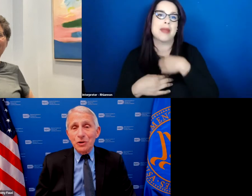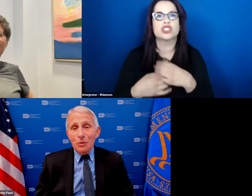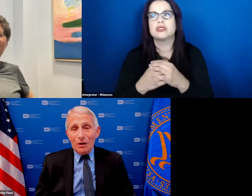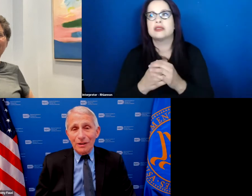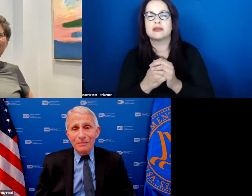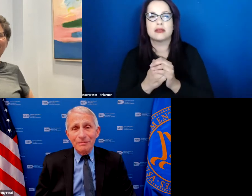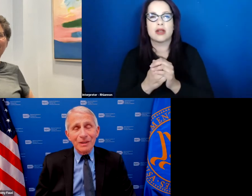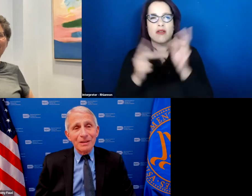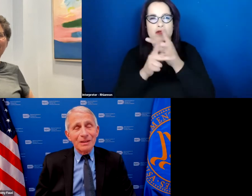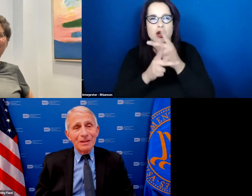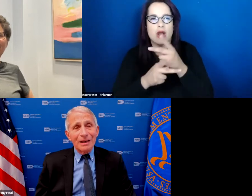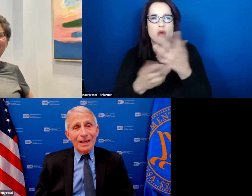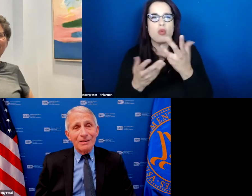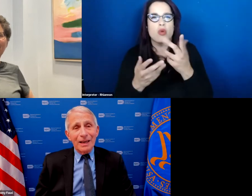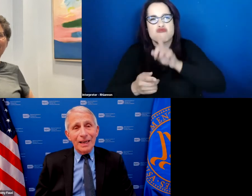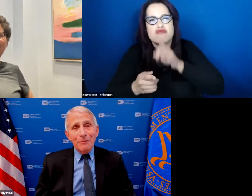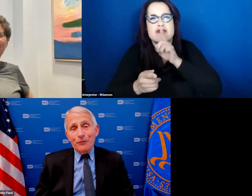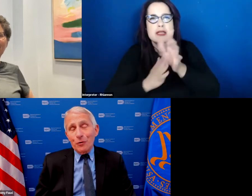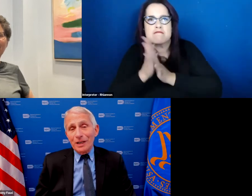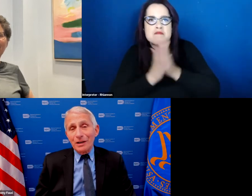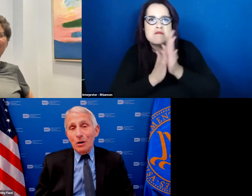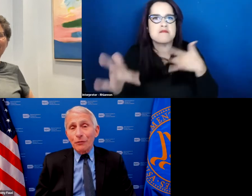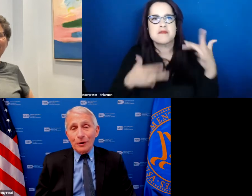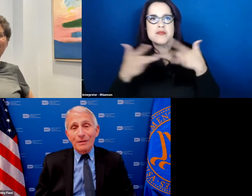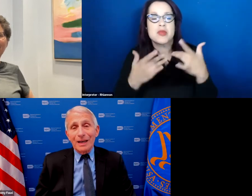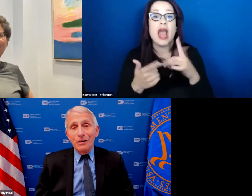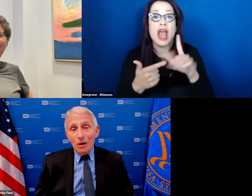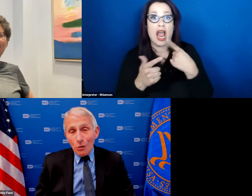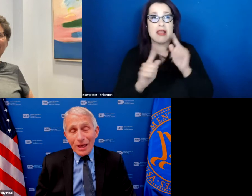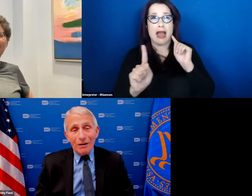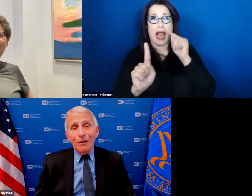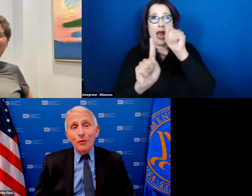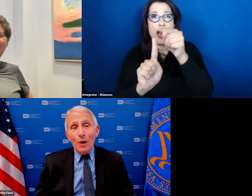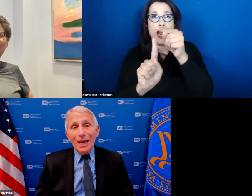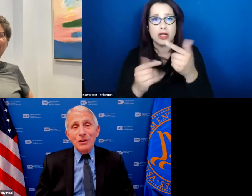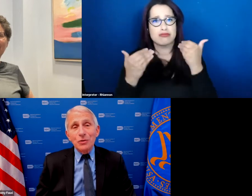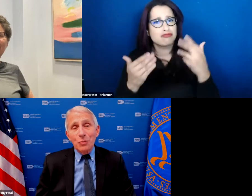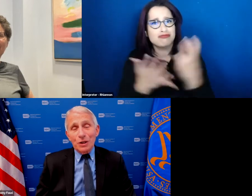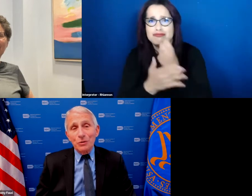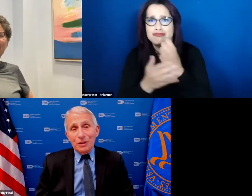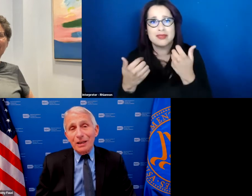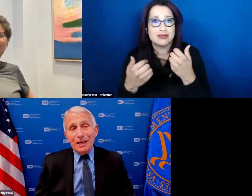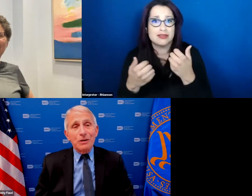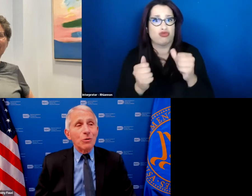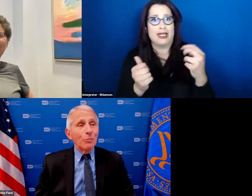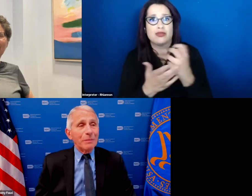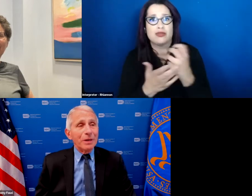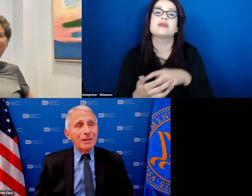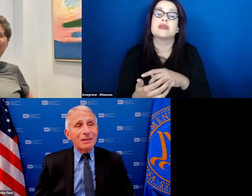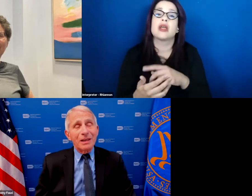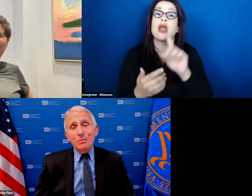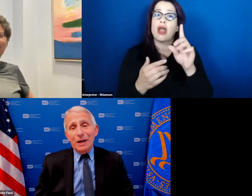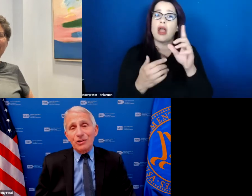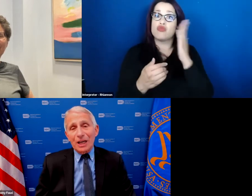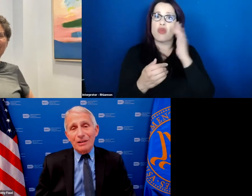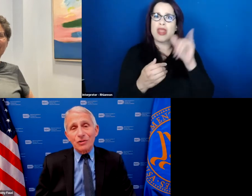turns you on and aim for it and go for it and know that on the way to what you think that goal may be